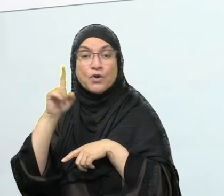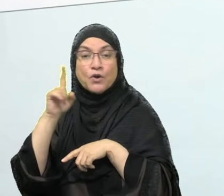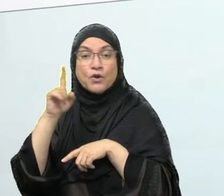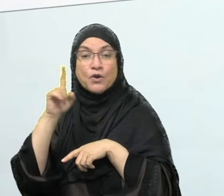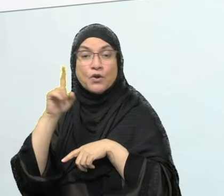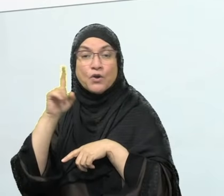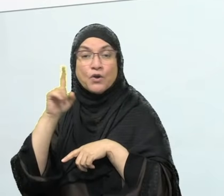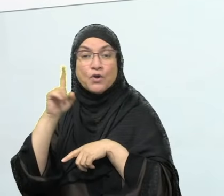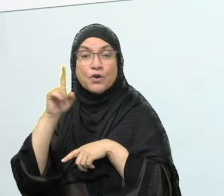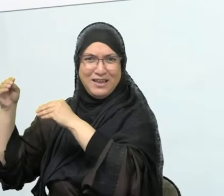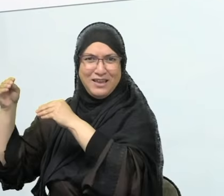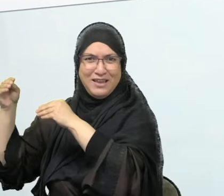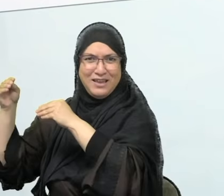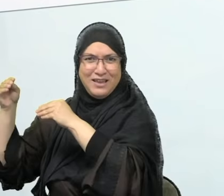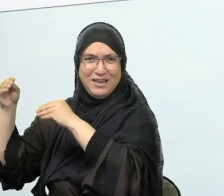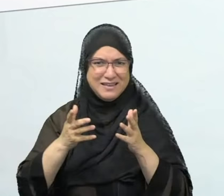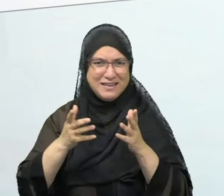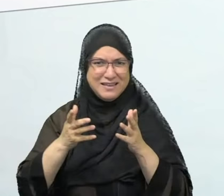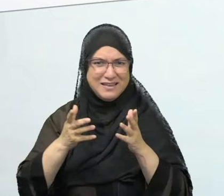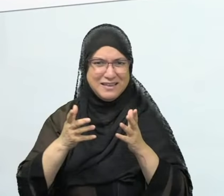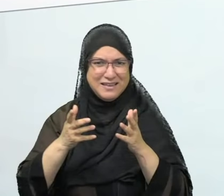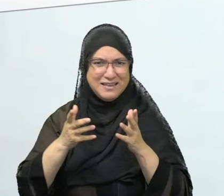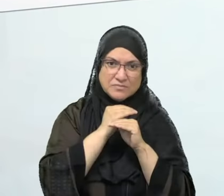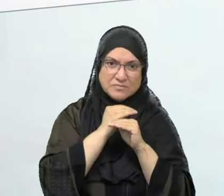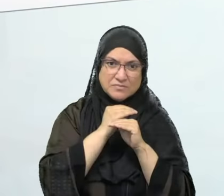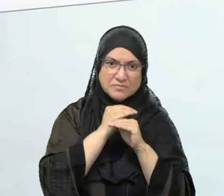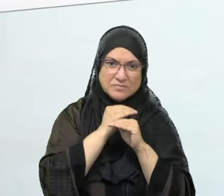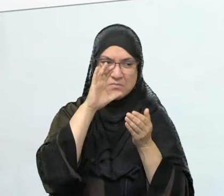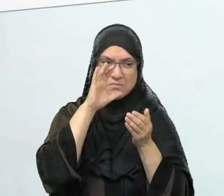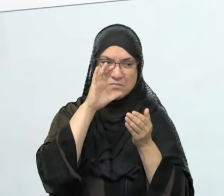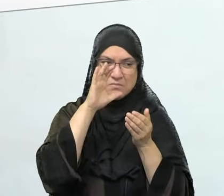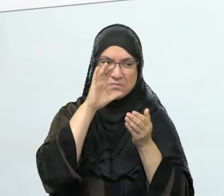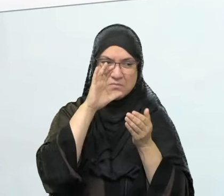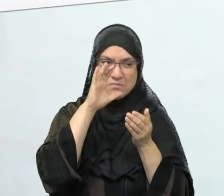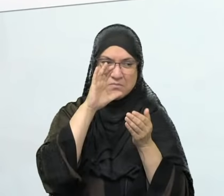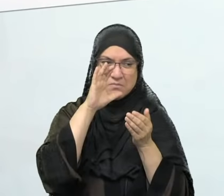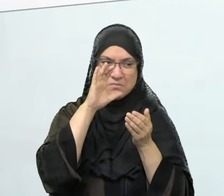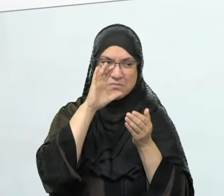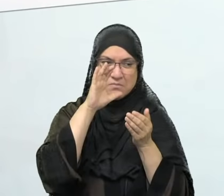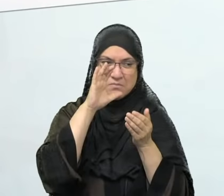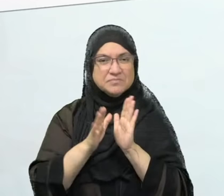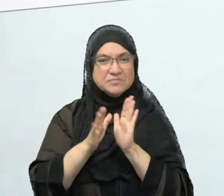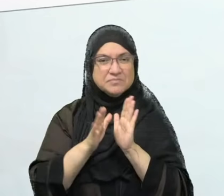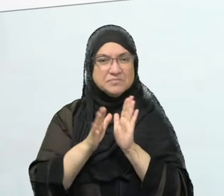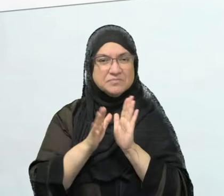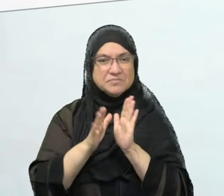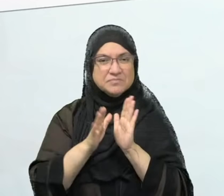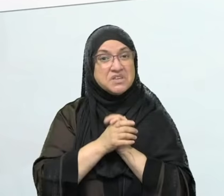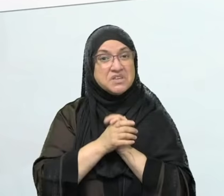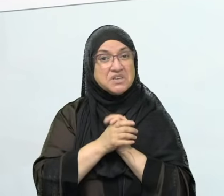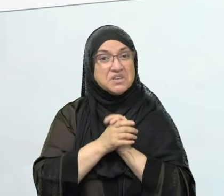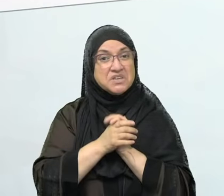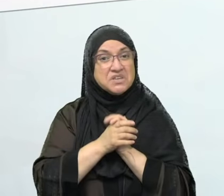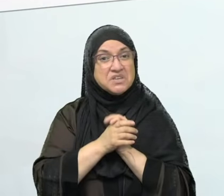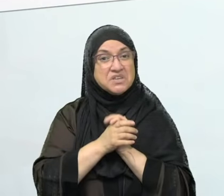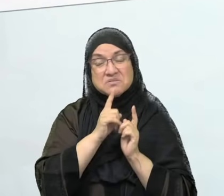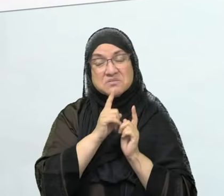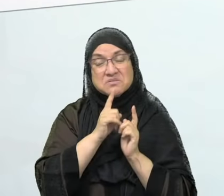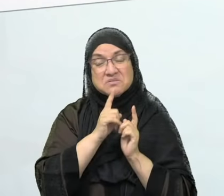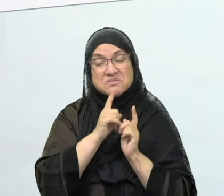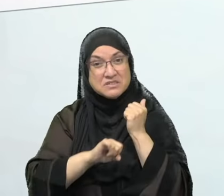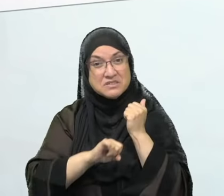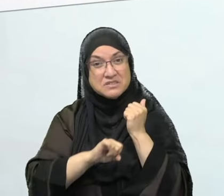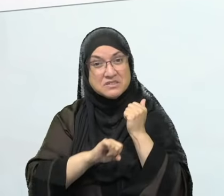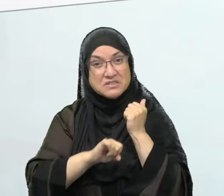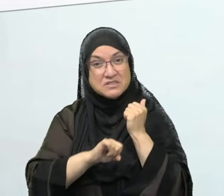to your spouse that way. That means that you speak and you exaggerate in your praise of your spouse. You exaggerate when you're speaking sweetly and